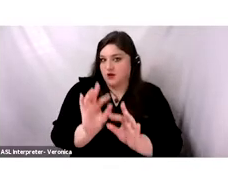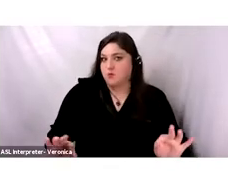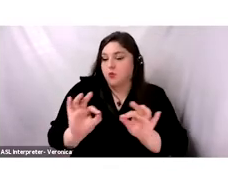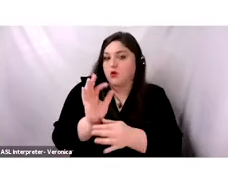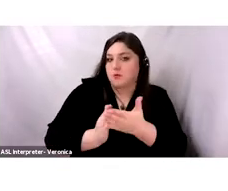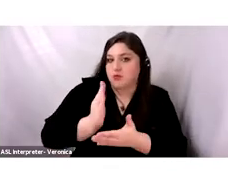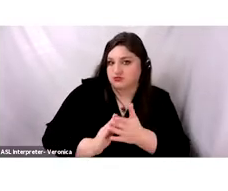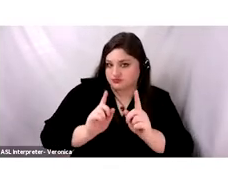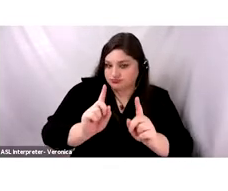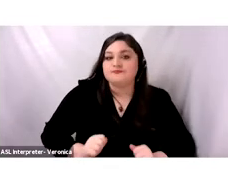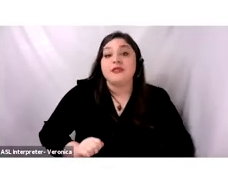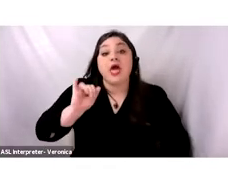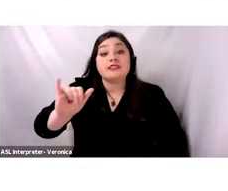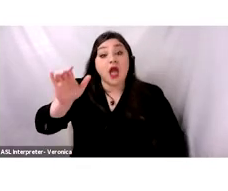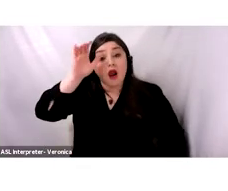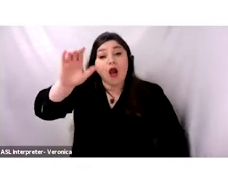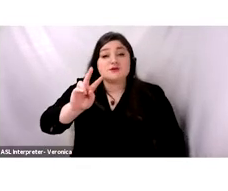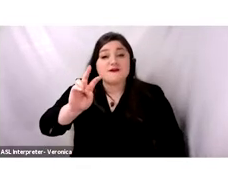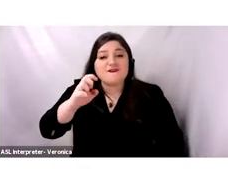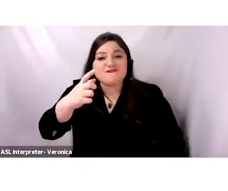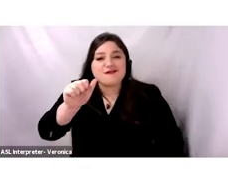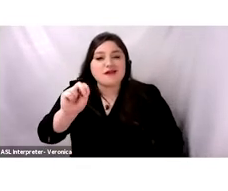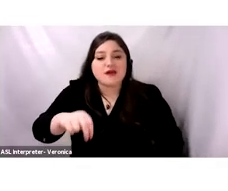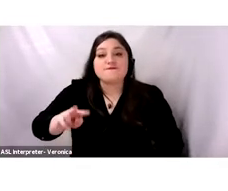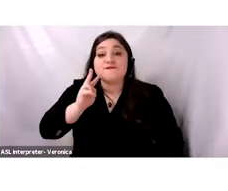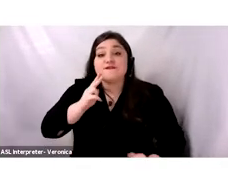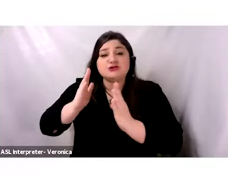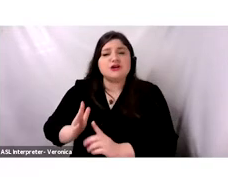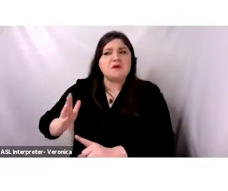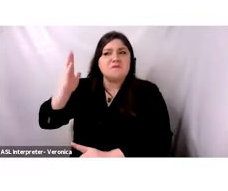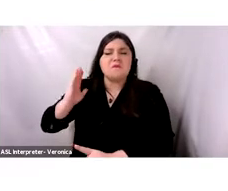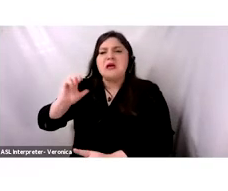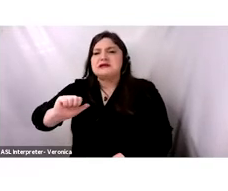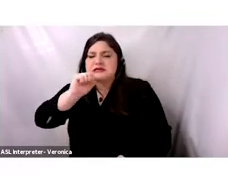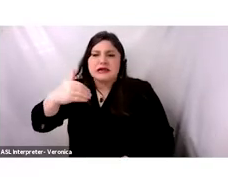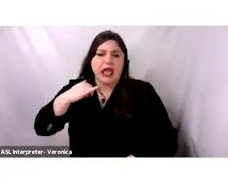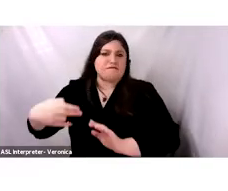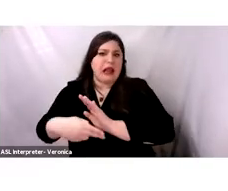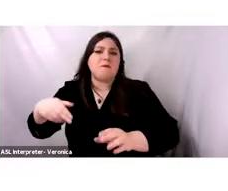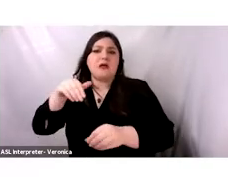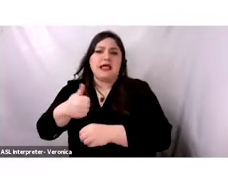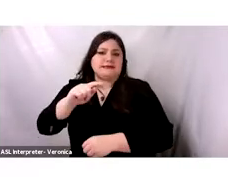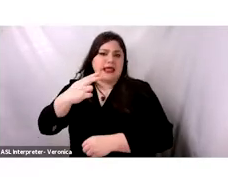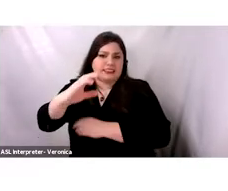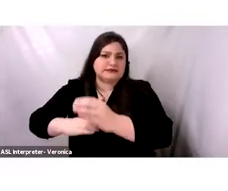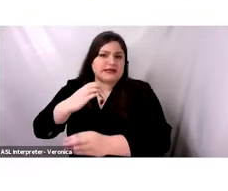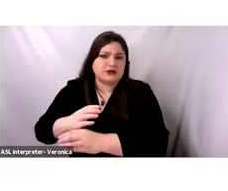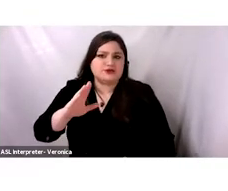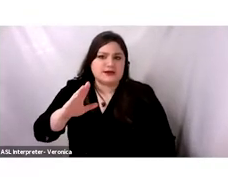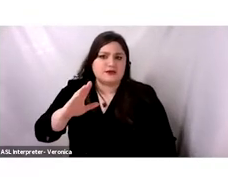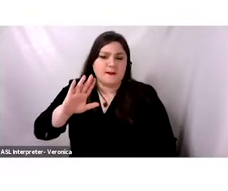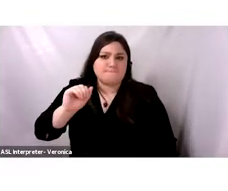the concept of vegan or vegetarian wasn't present in 10th century Baghdad, the book actually